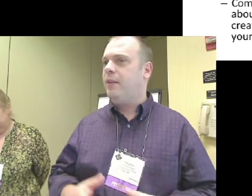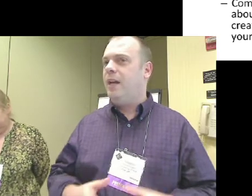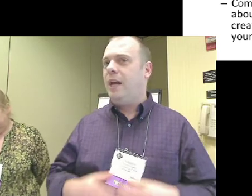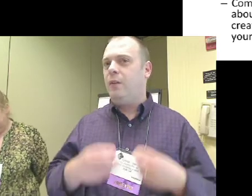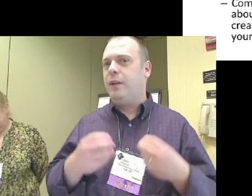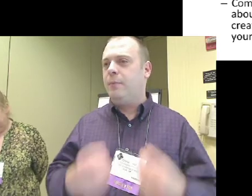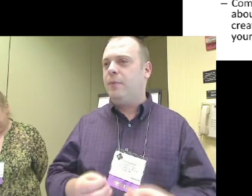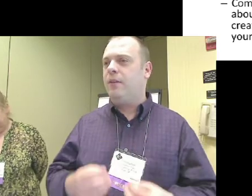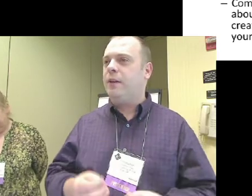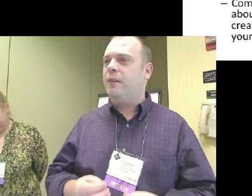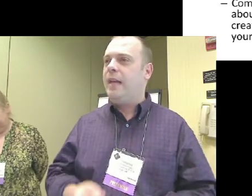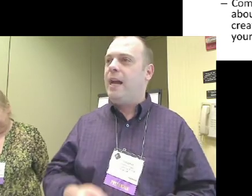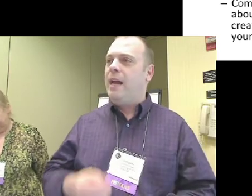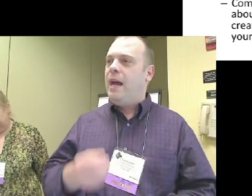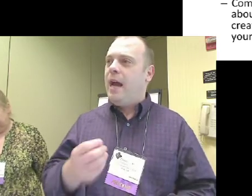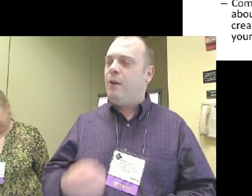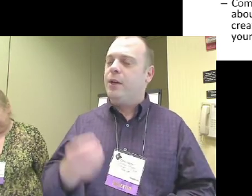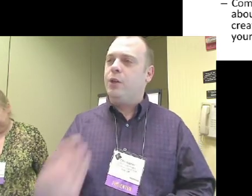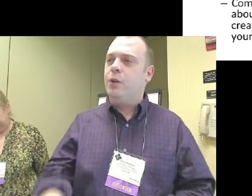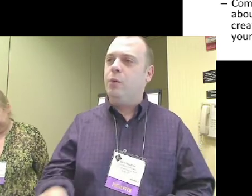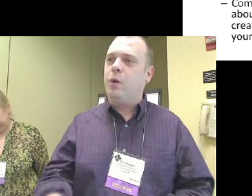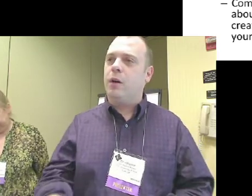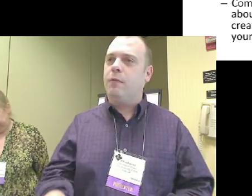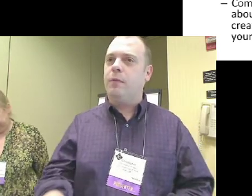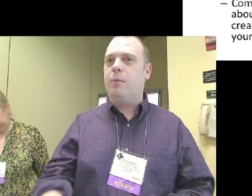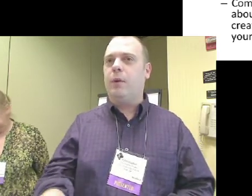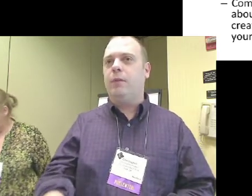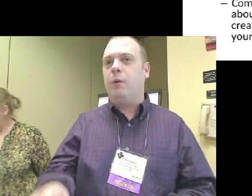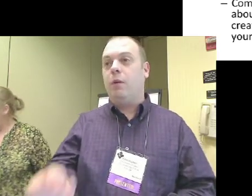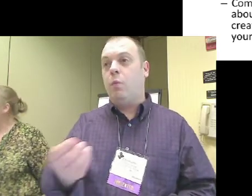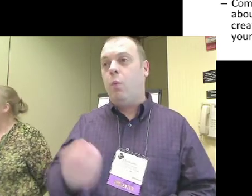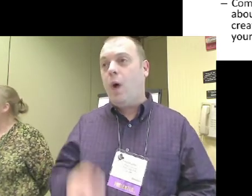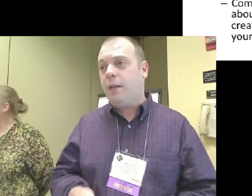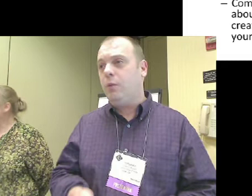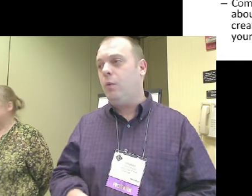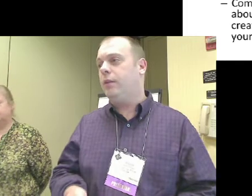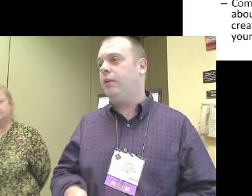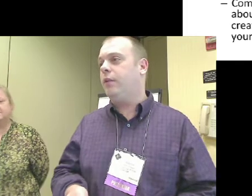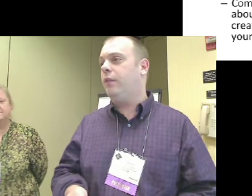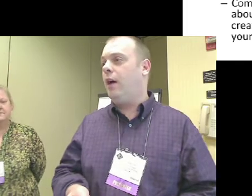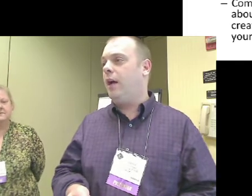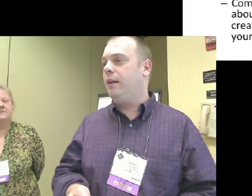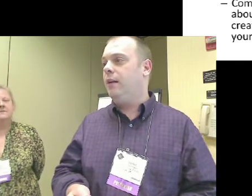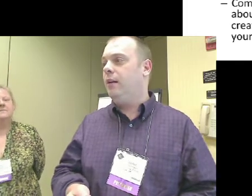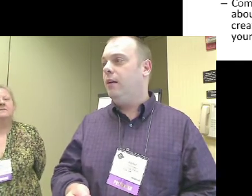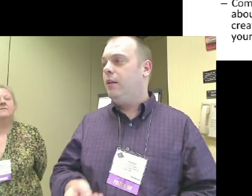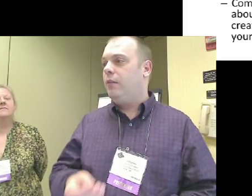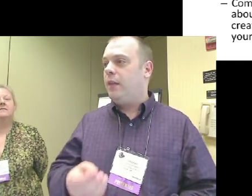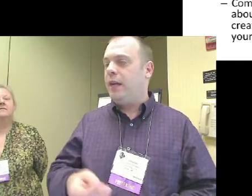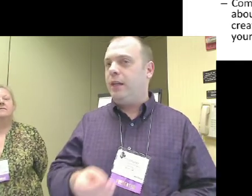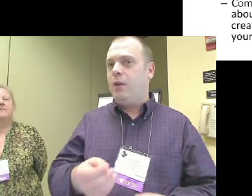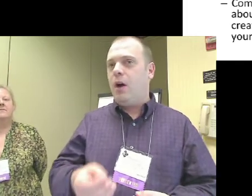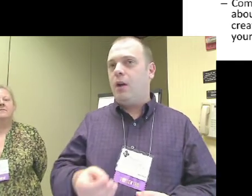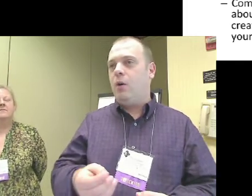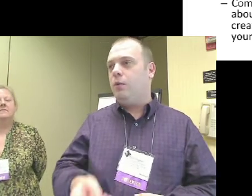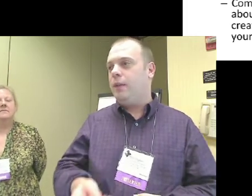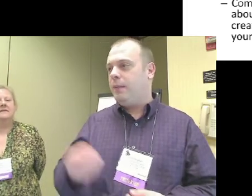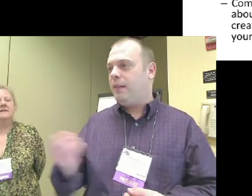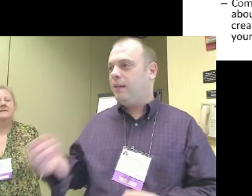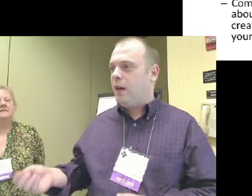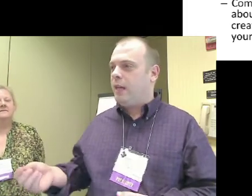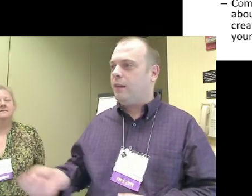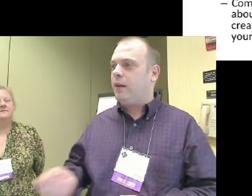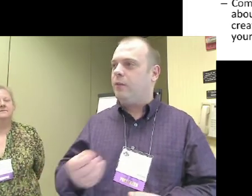disabilities and looking specifically at how can you work from the point of view of what you want to design so that you not